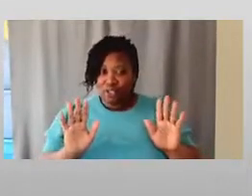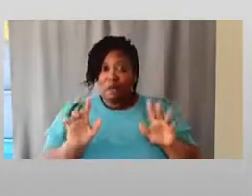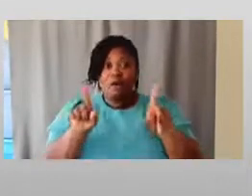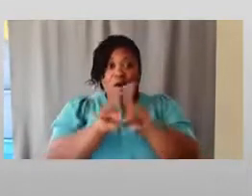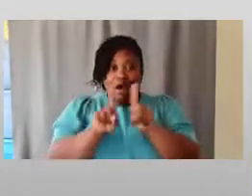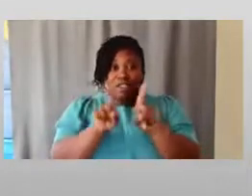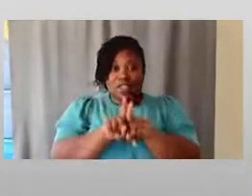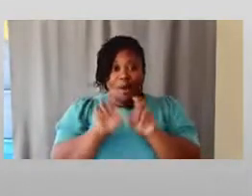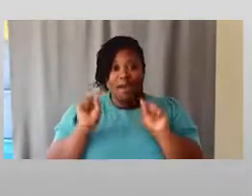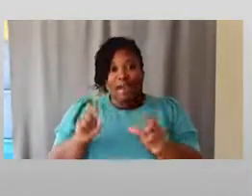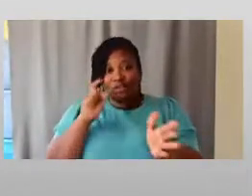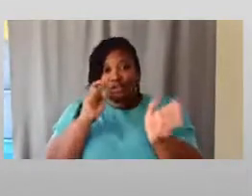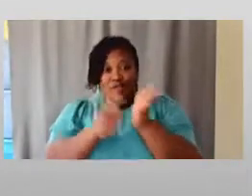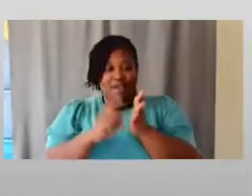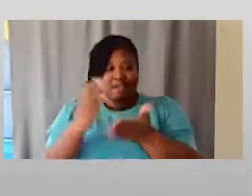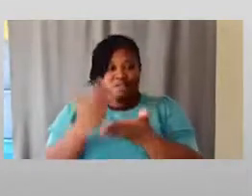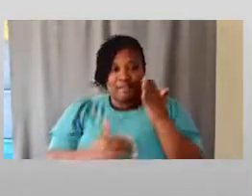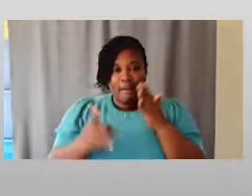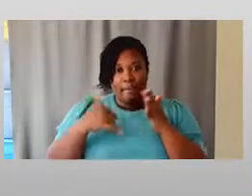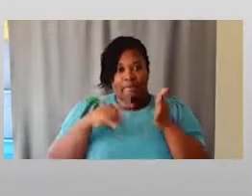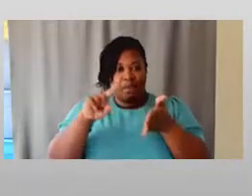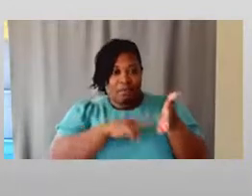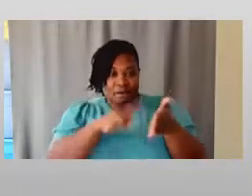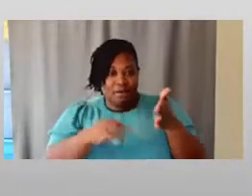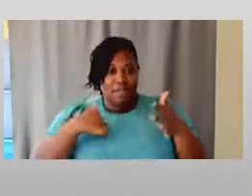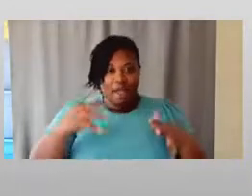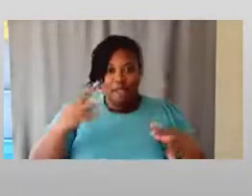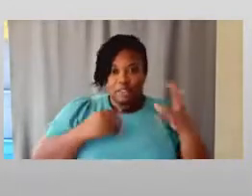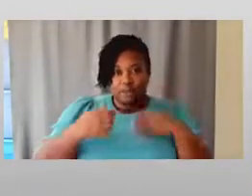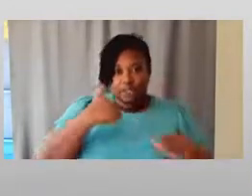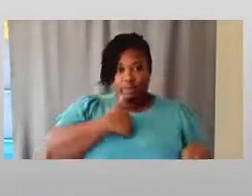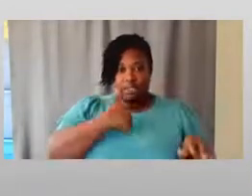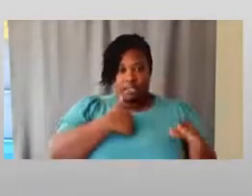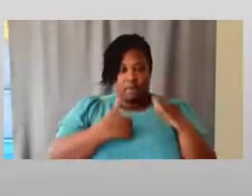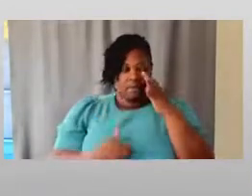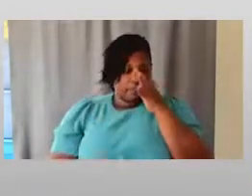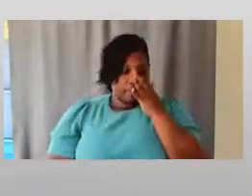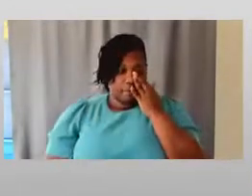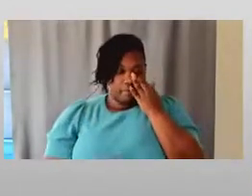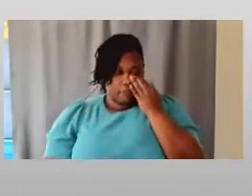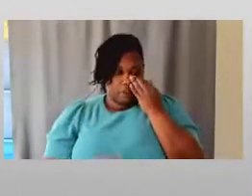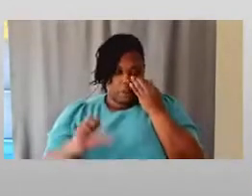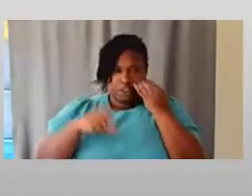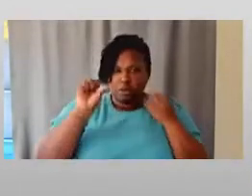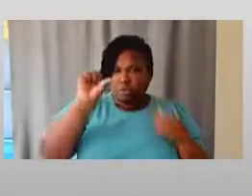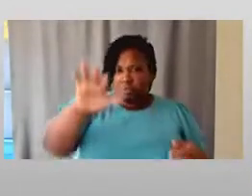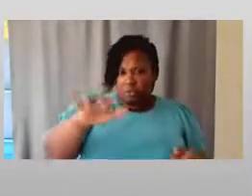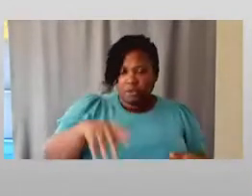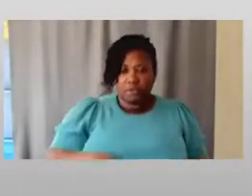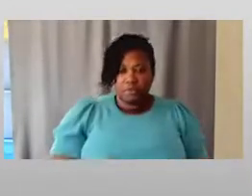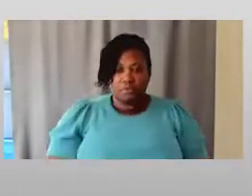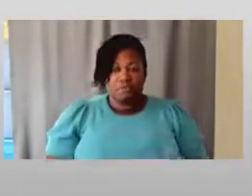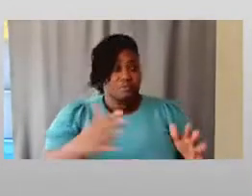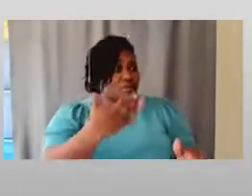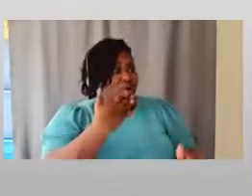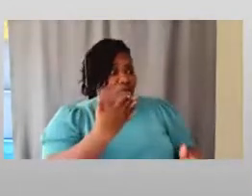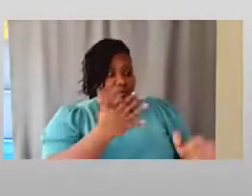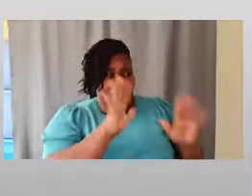I've experienced. So just a little. You know, addition to, to throw in there as we consider. Great contribution.